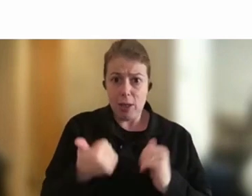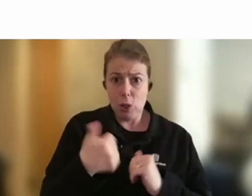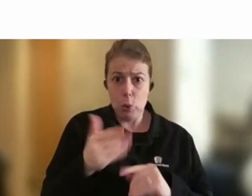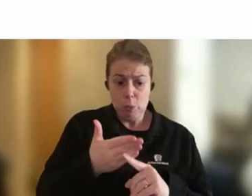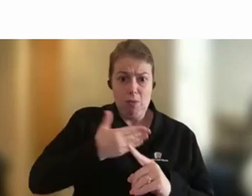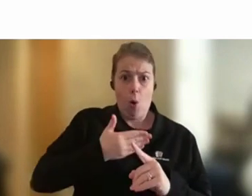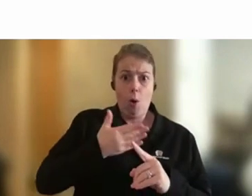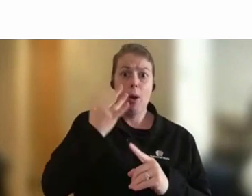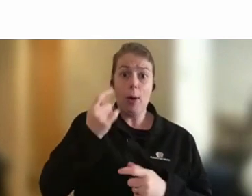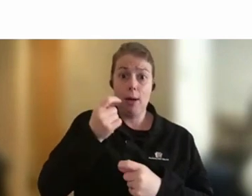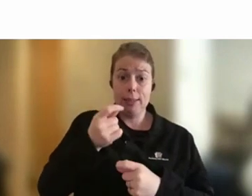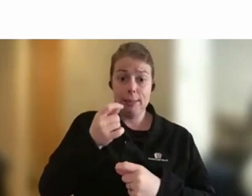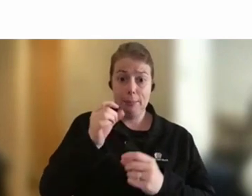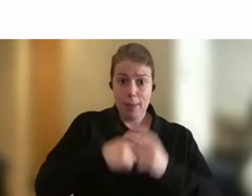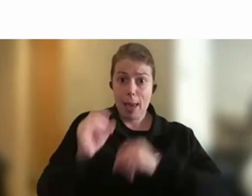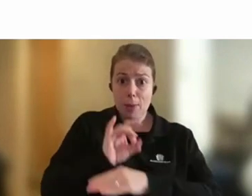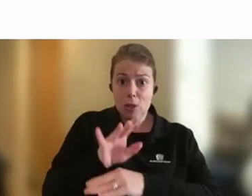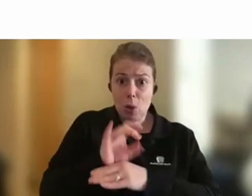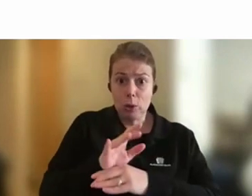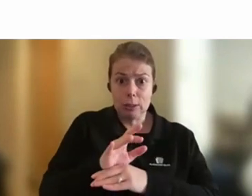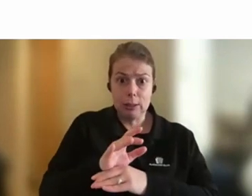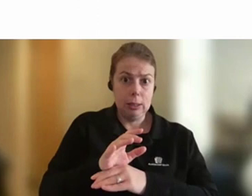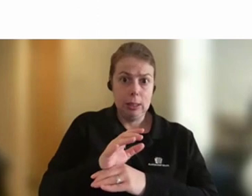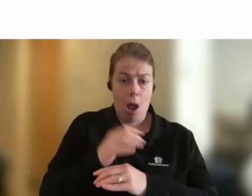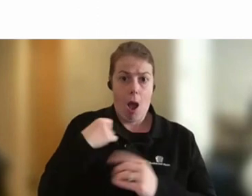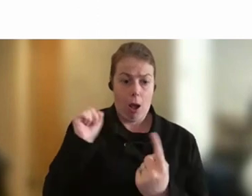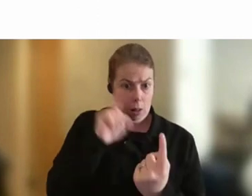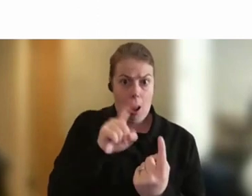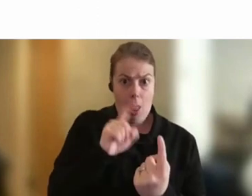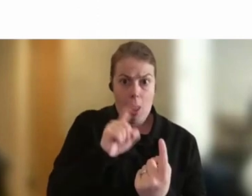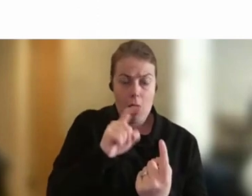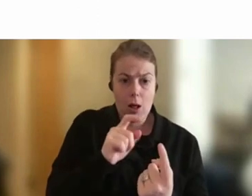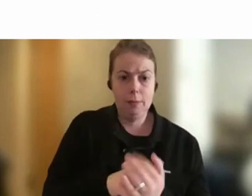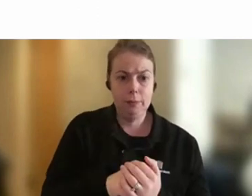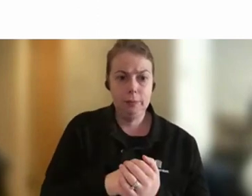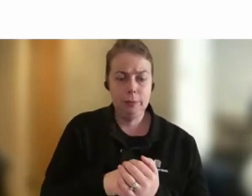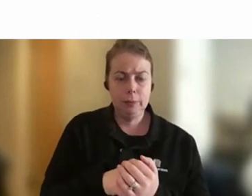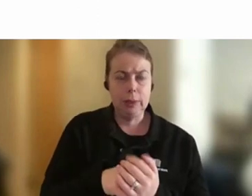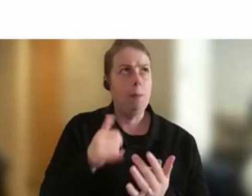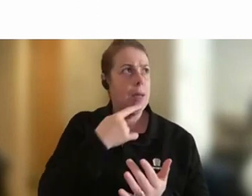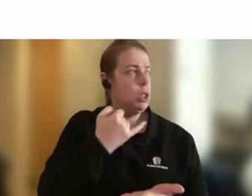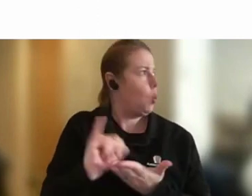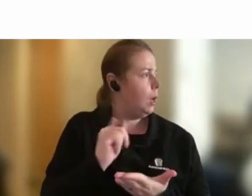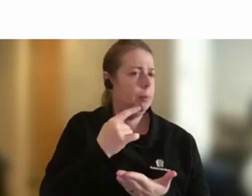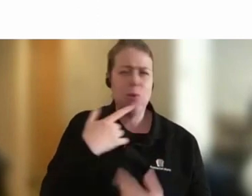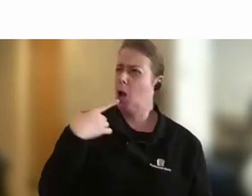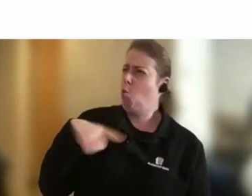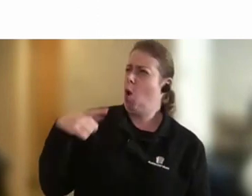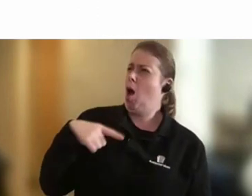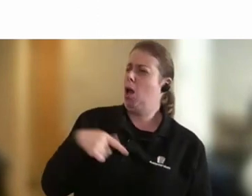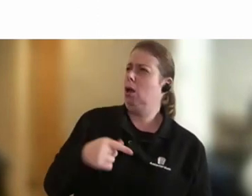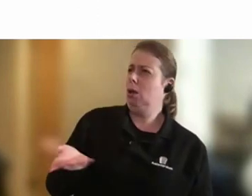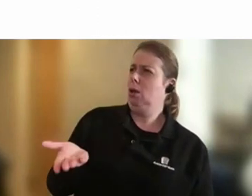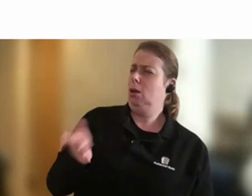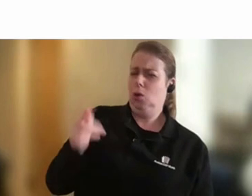And I thought, yeah, maybe I need to moderate. And then I thought, I might have said a swear word. Like, why? They knew who I was when they